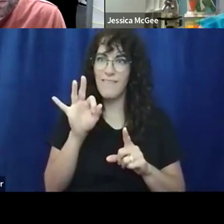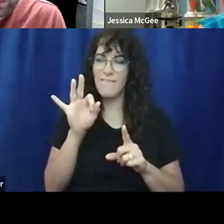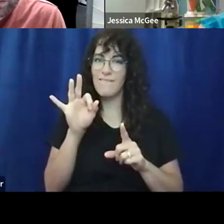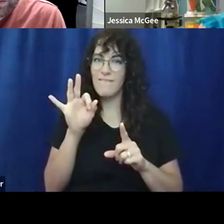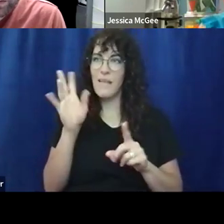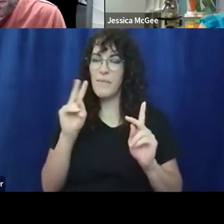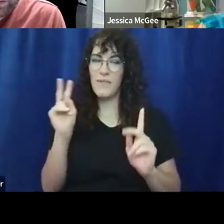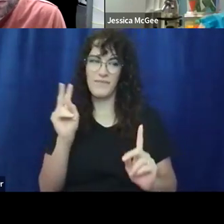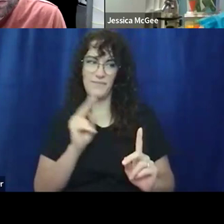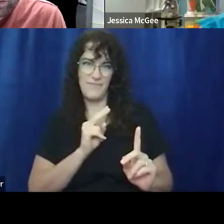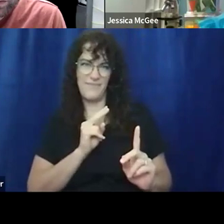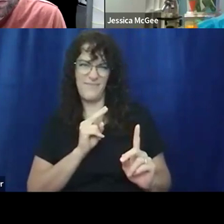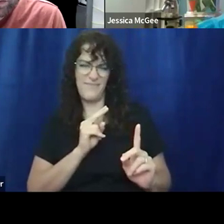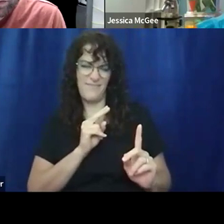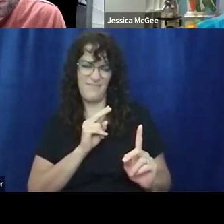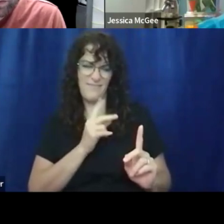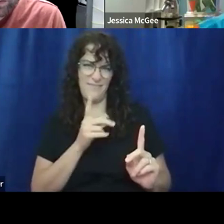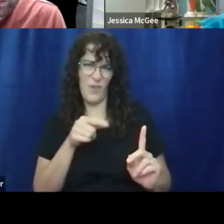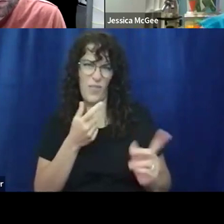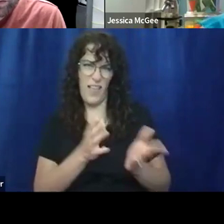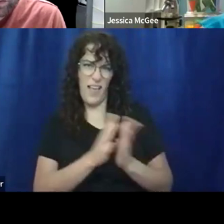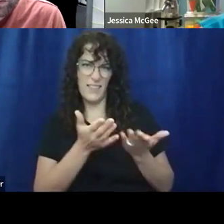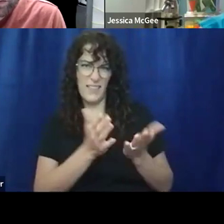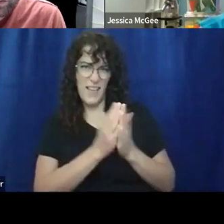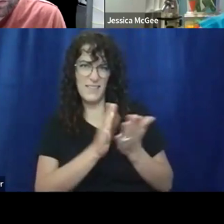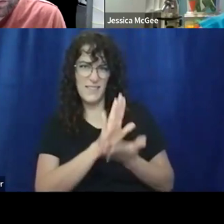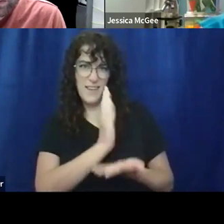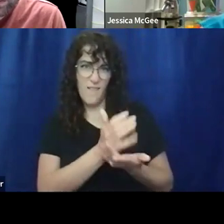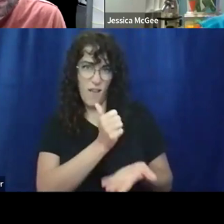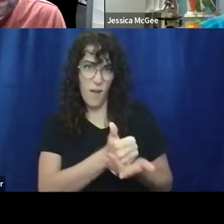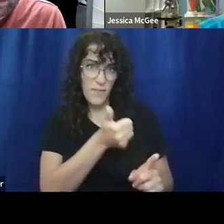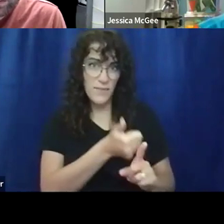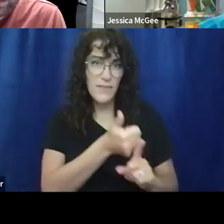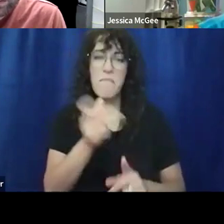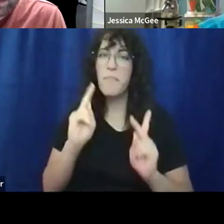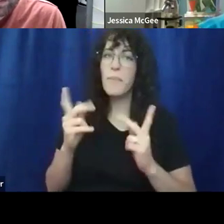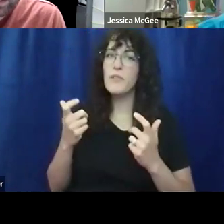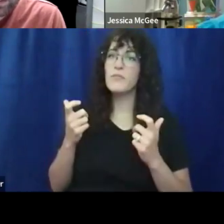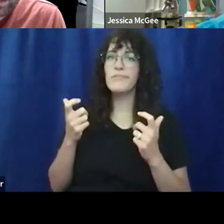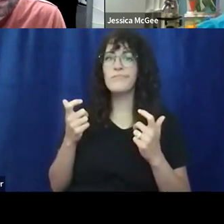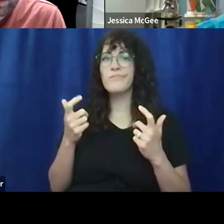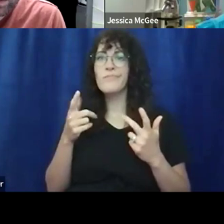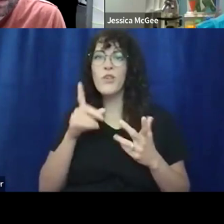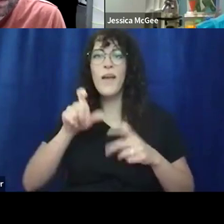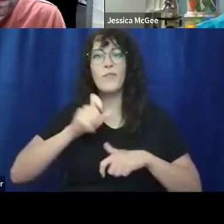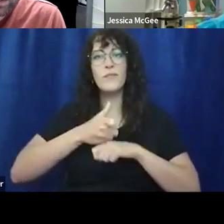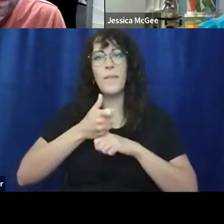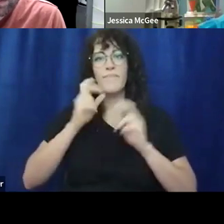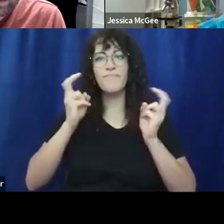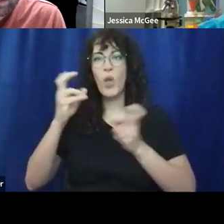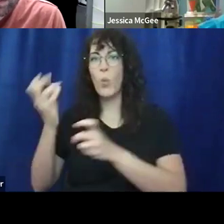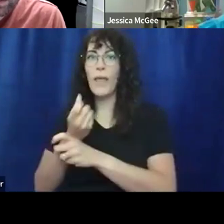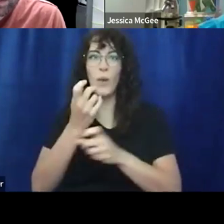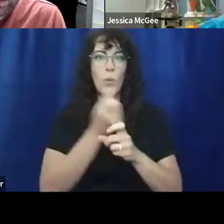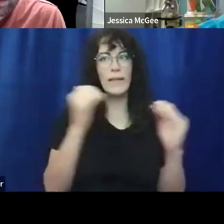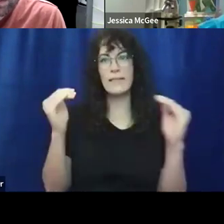things need to be a win-win situation. And by understanding that you can kind of help your approach when it comes to